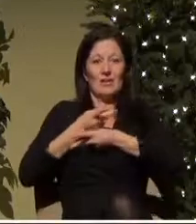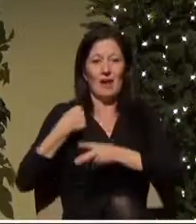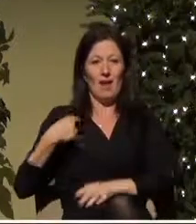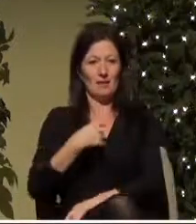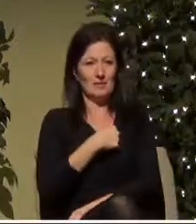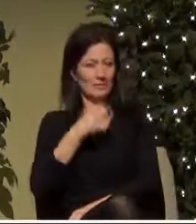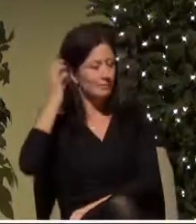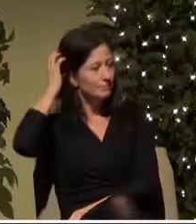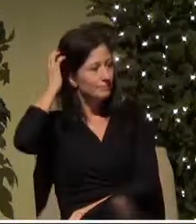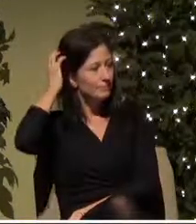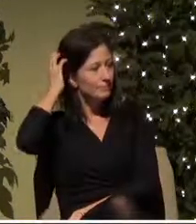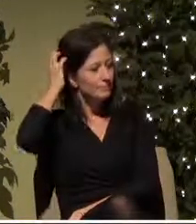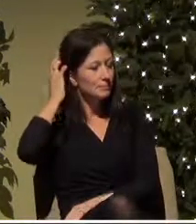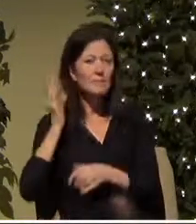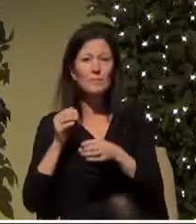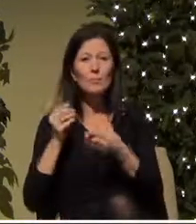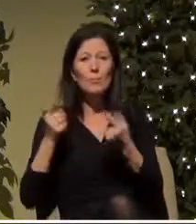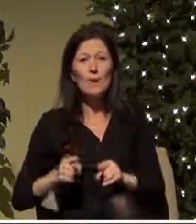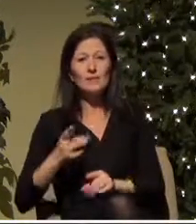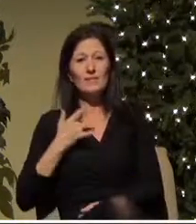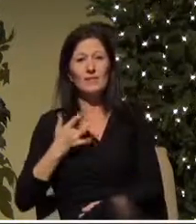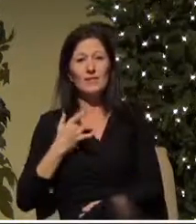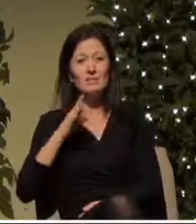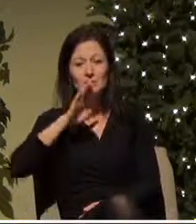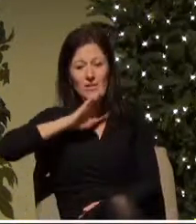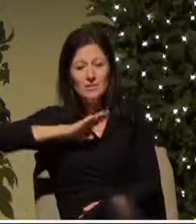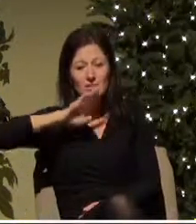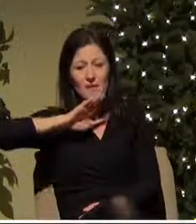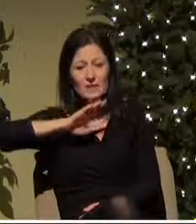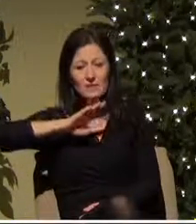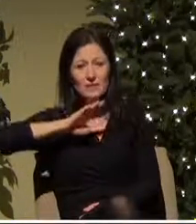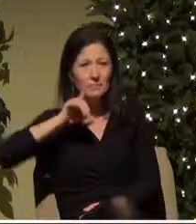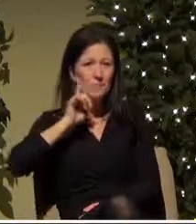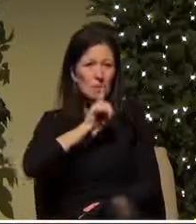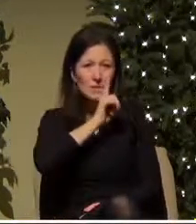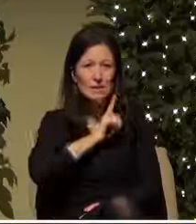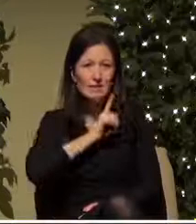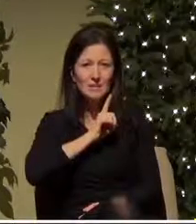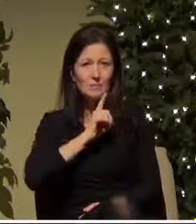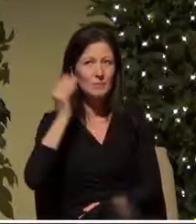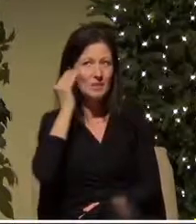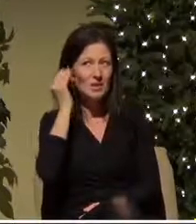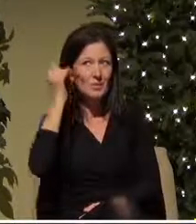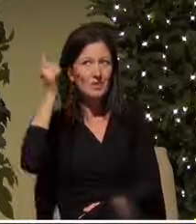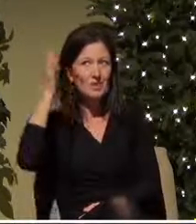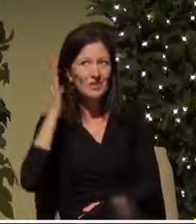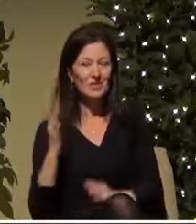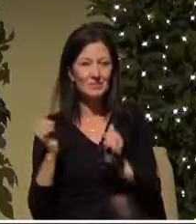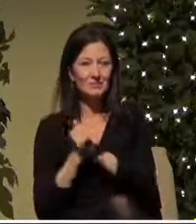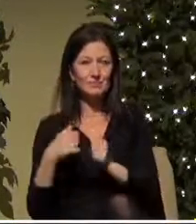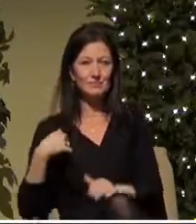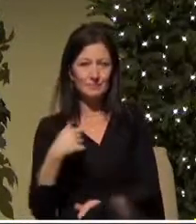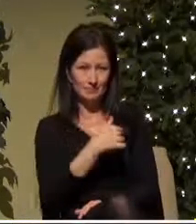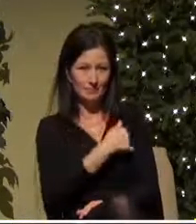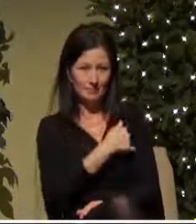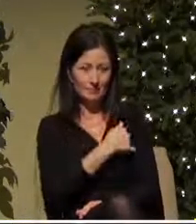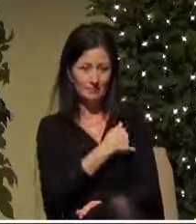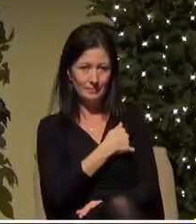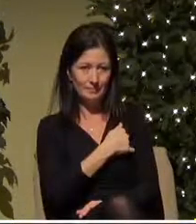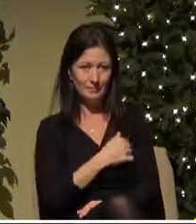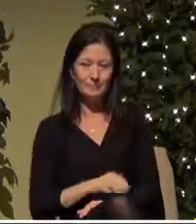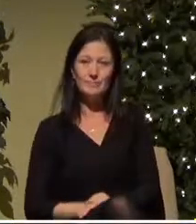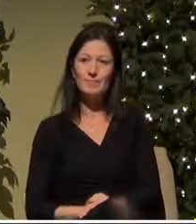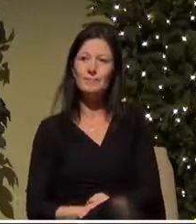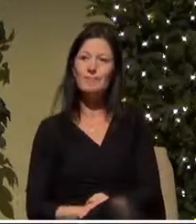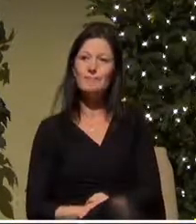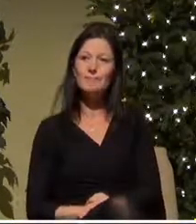frustrations and in our loneliness that God is here and that we're never alone we then remember our call to be